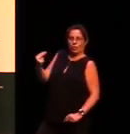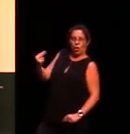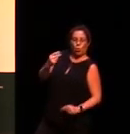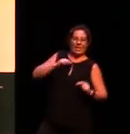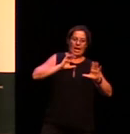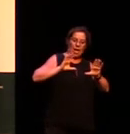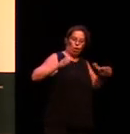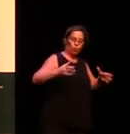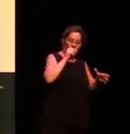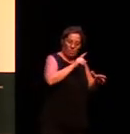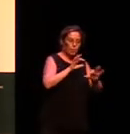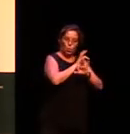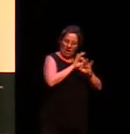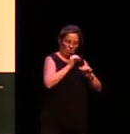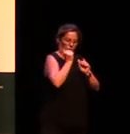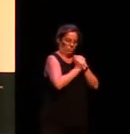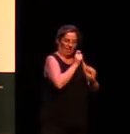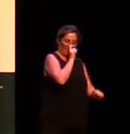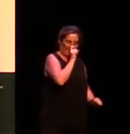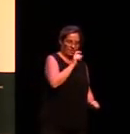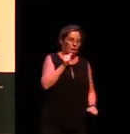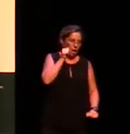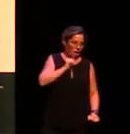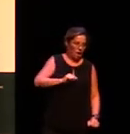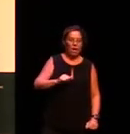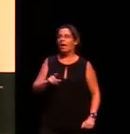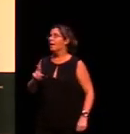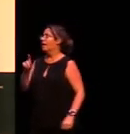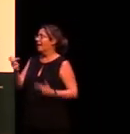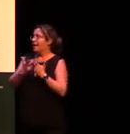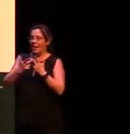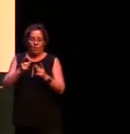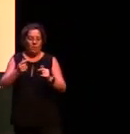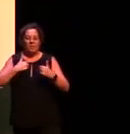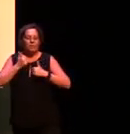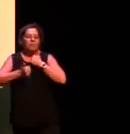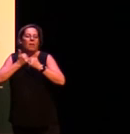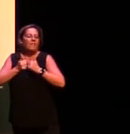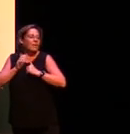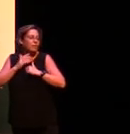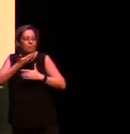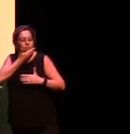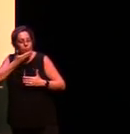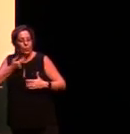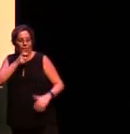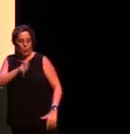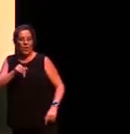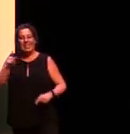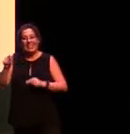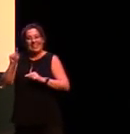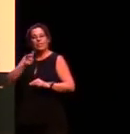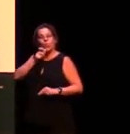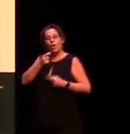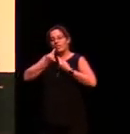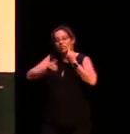and then one more because this word just sounds so beautiful this describes a woman who is